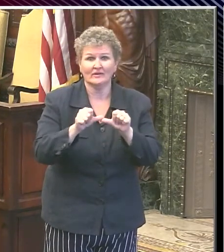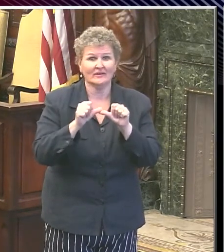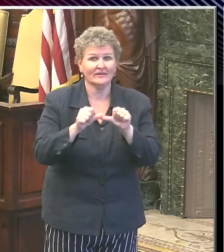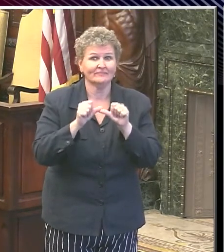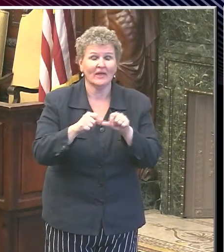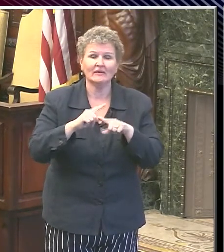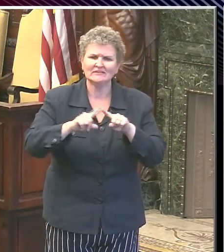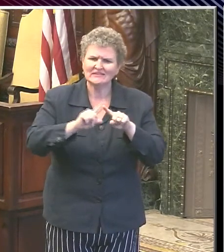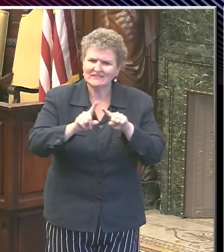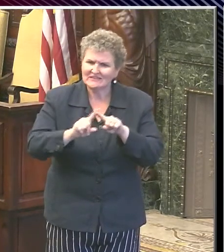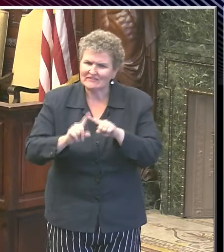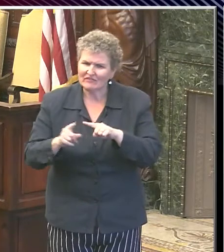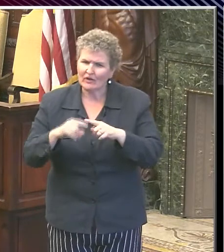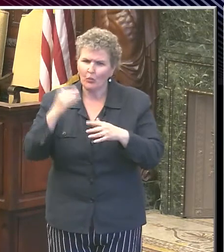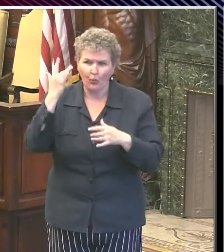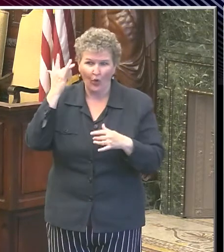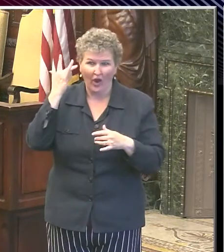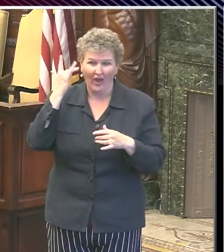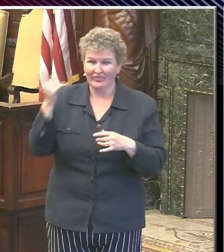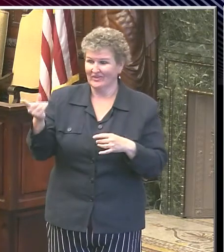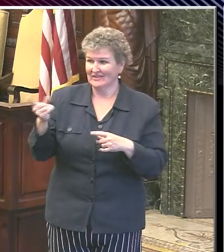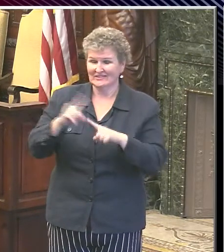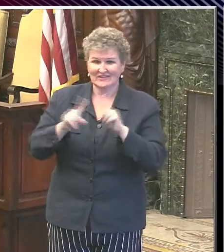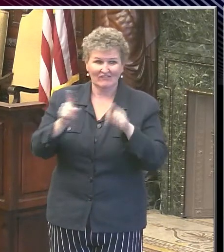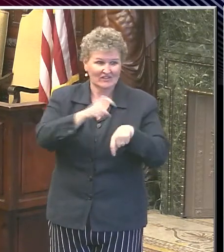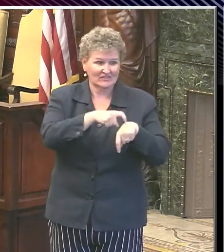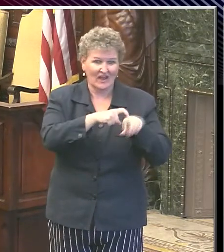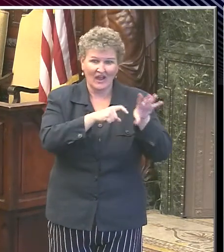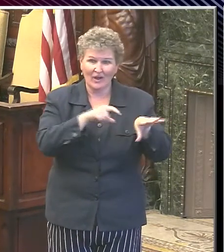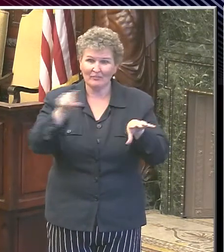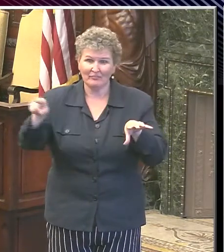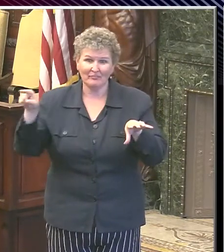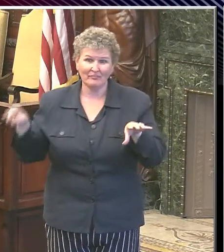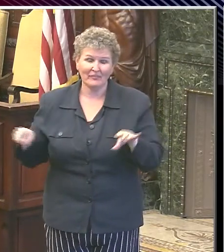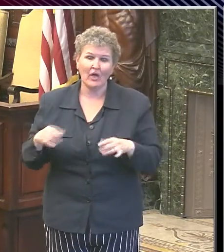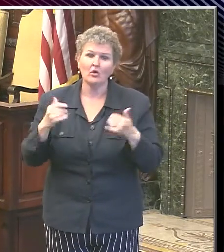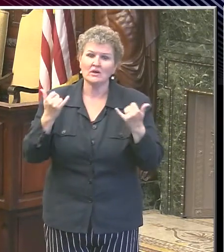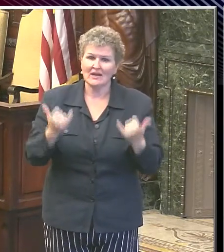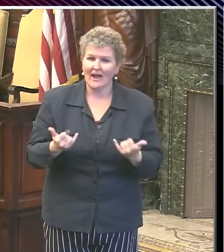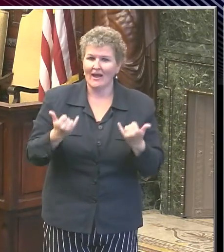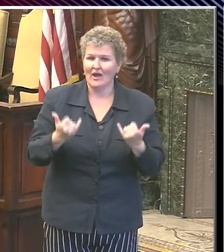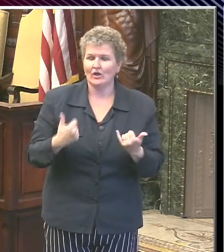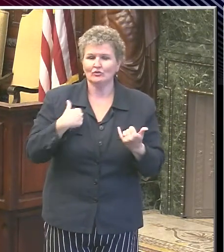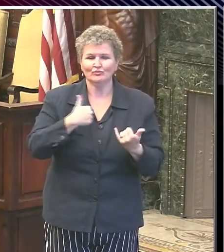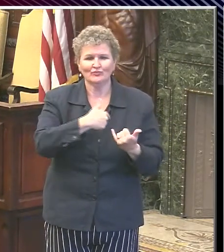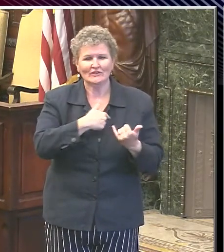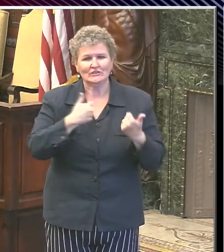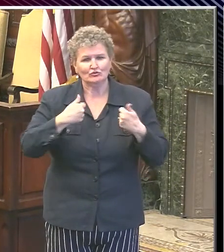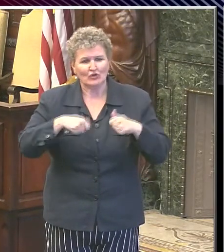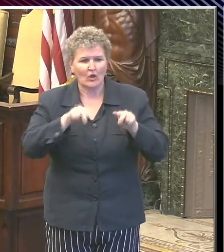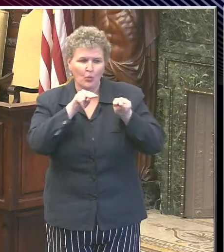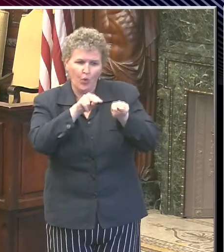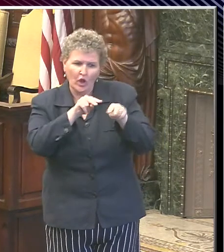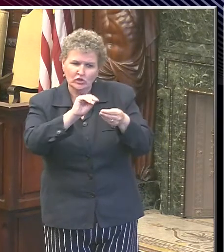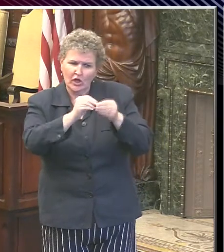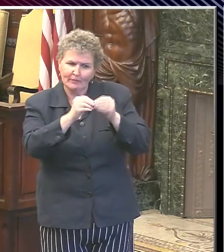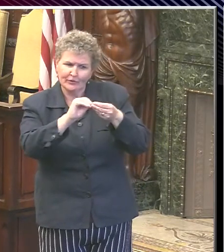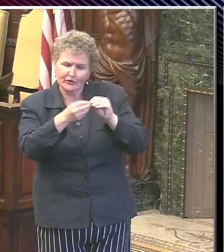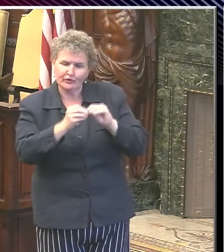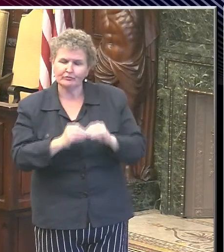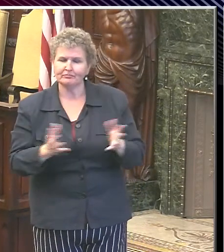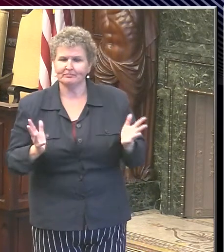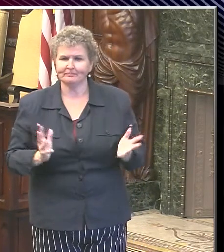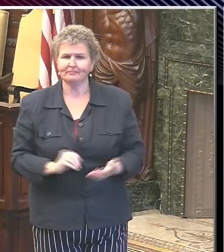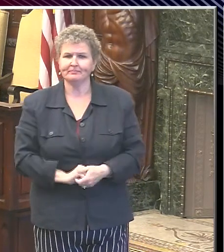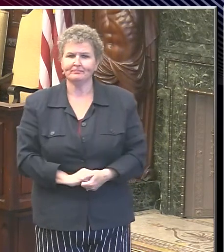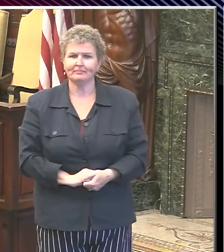a different time. But for right now, we're just moving forward with traditional instruction. Okay. So when you say half